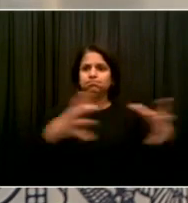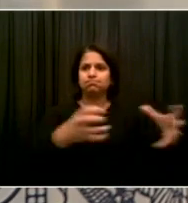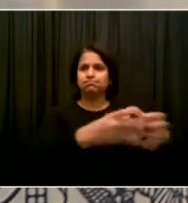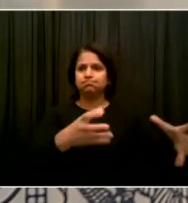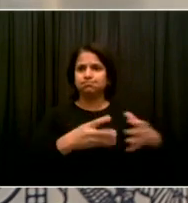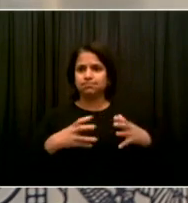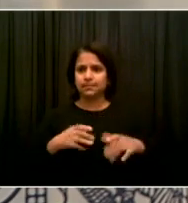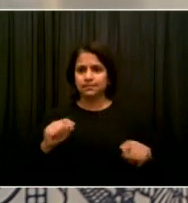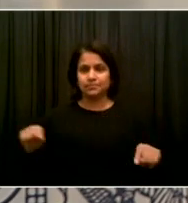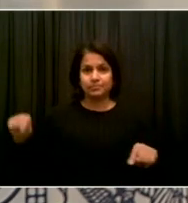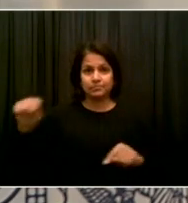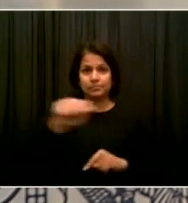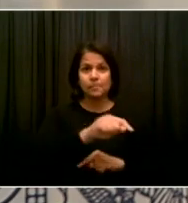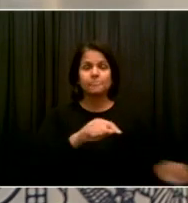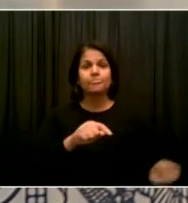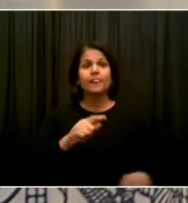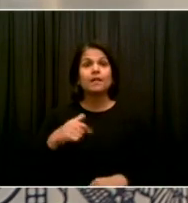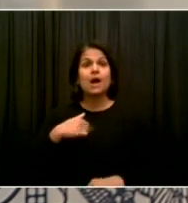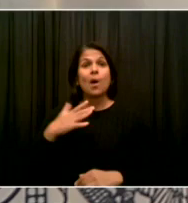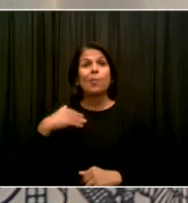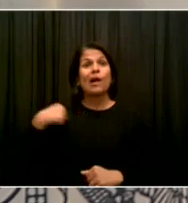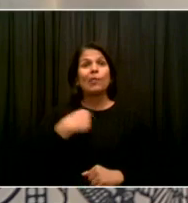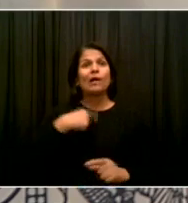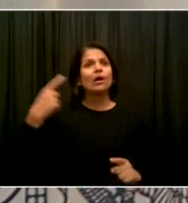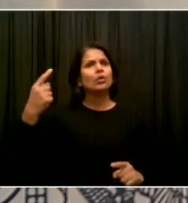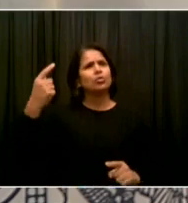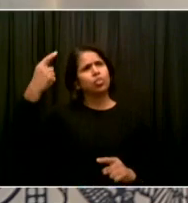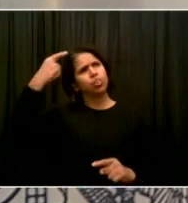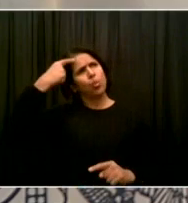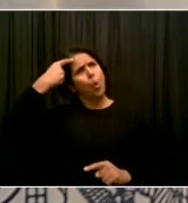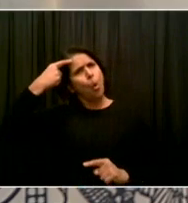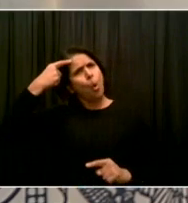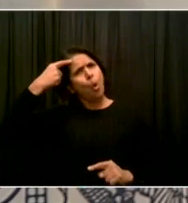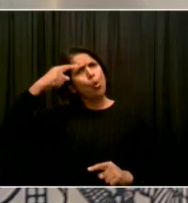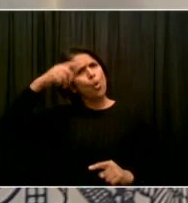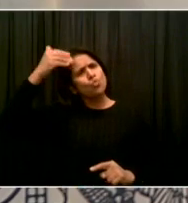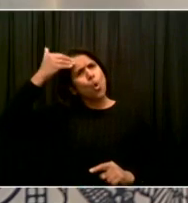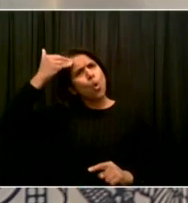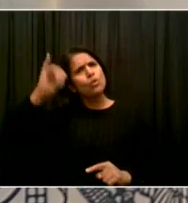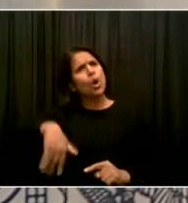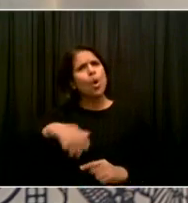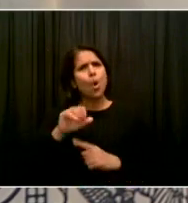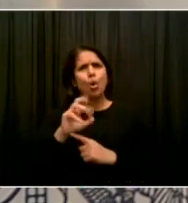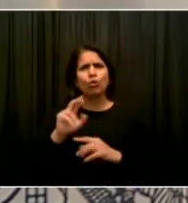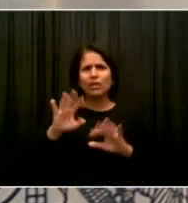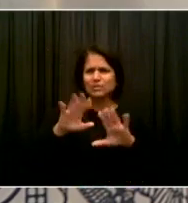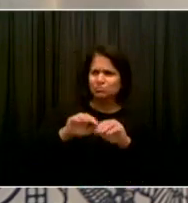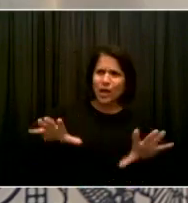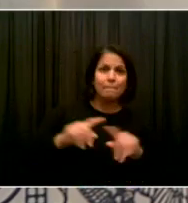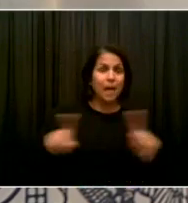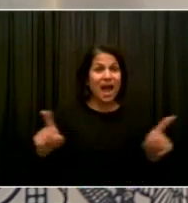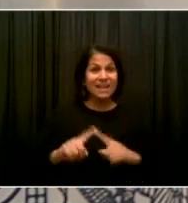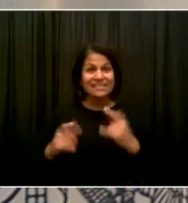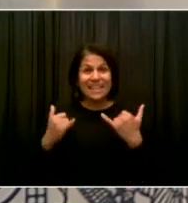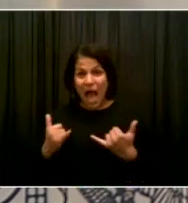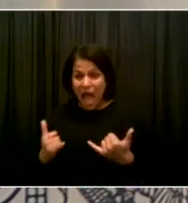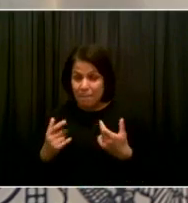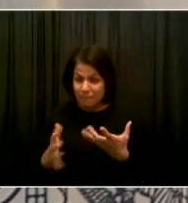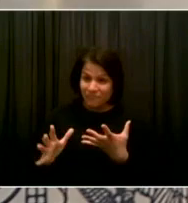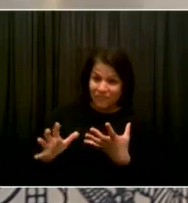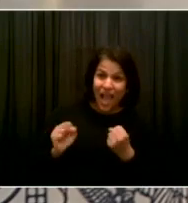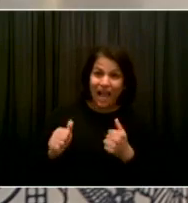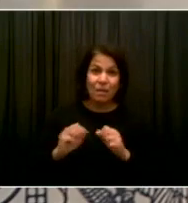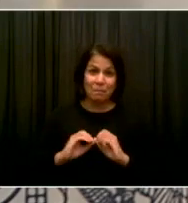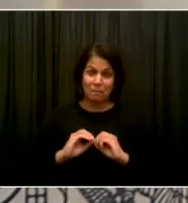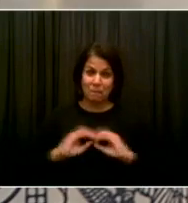not expect Omicron to move quite this quickly. And so we are moving quickly to, uh, adjust, but we will. Dr. Katz.